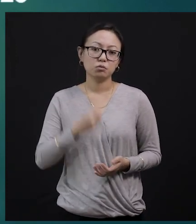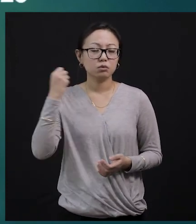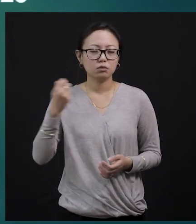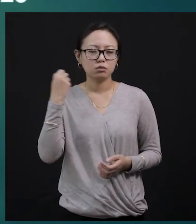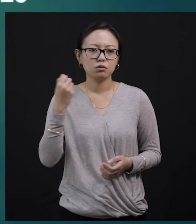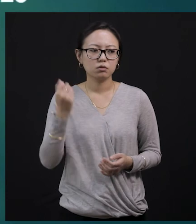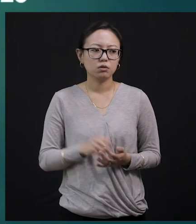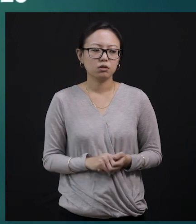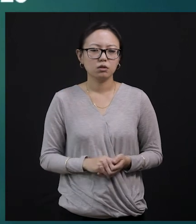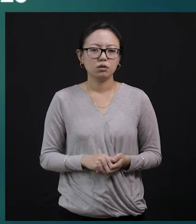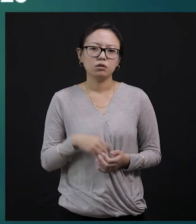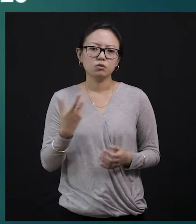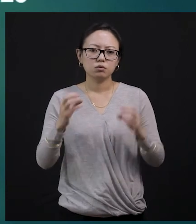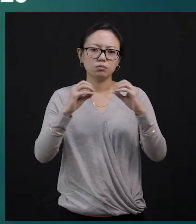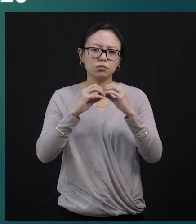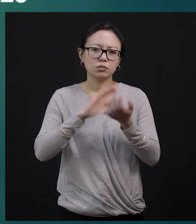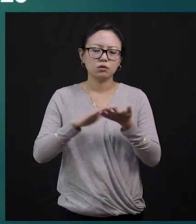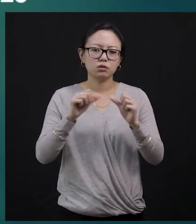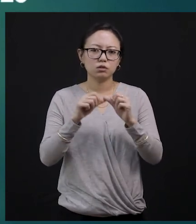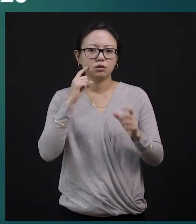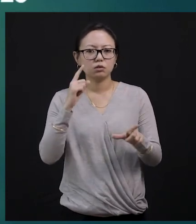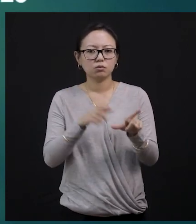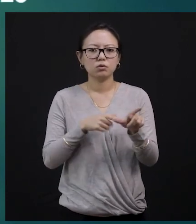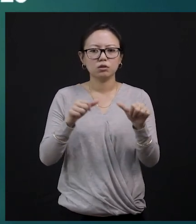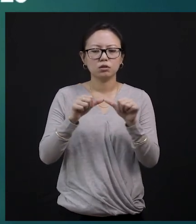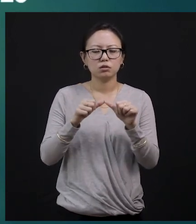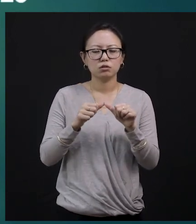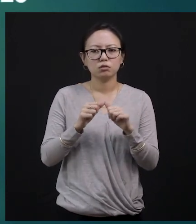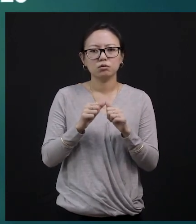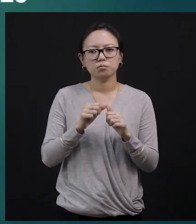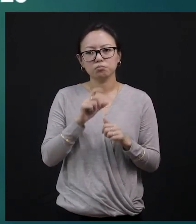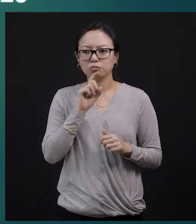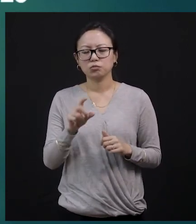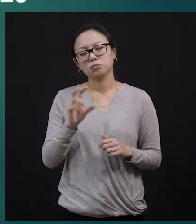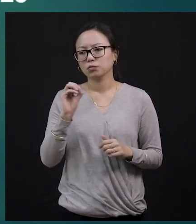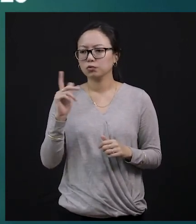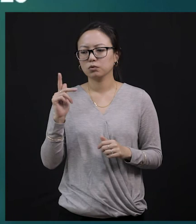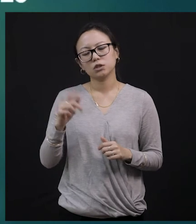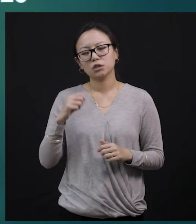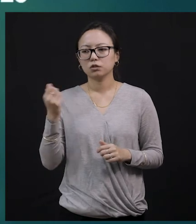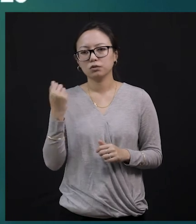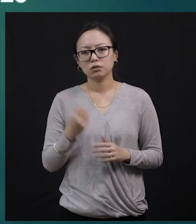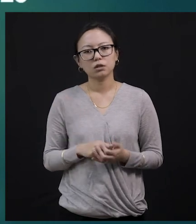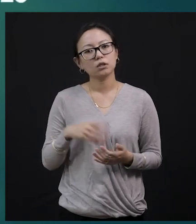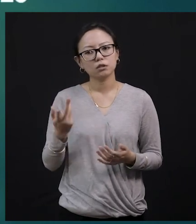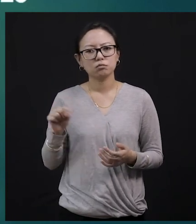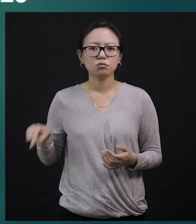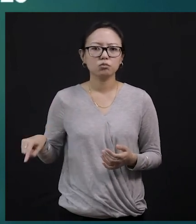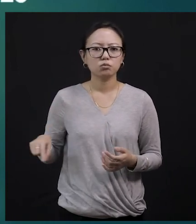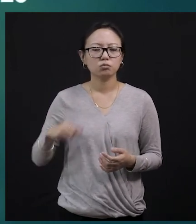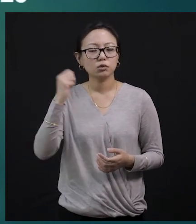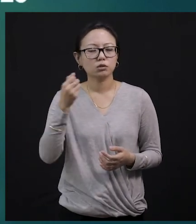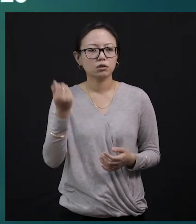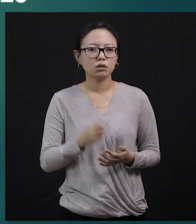And then, he paid 50 pies like the others. But what did he get? He got two pencils. Okay? At first, he got two pencils. He